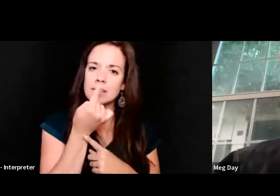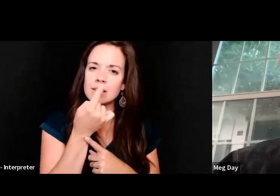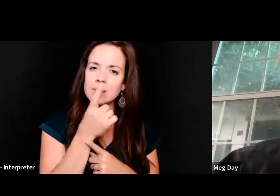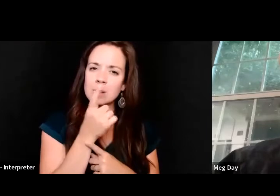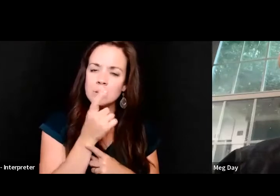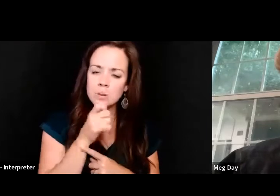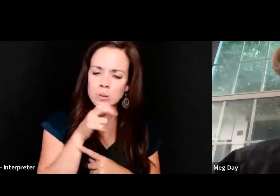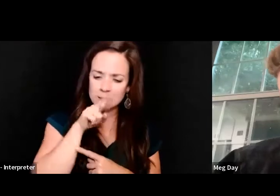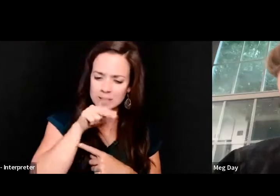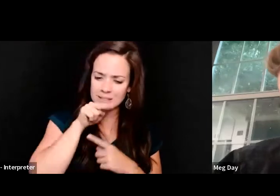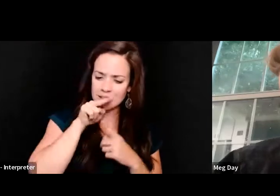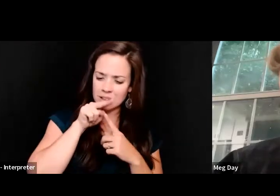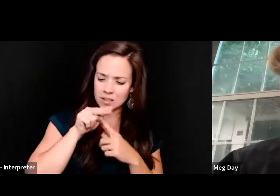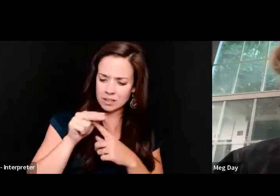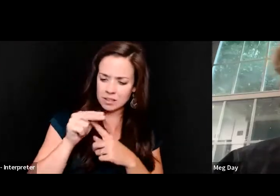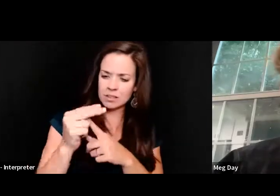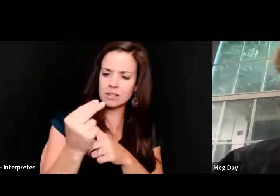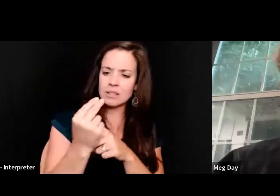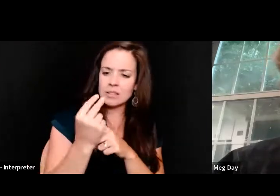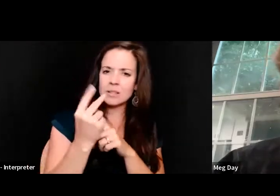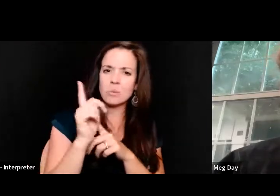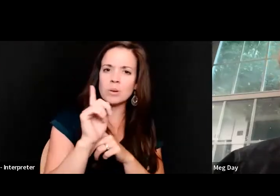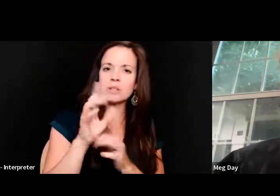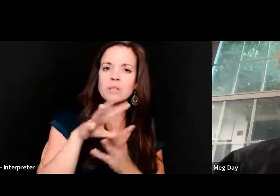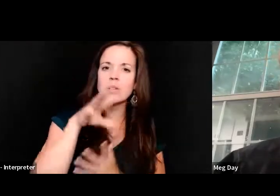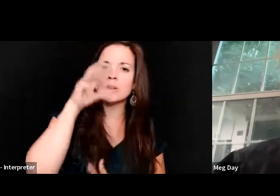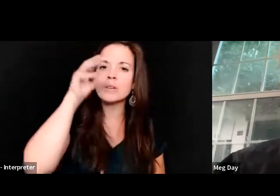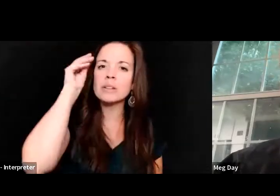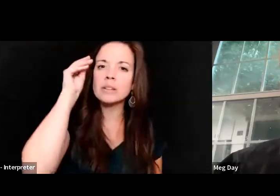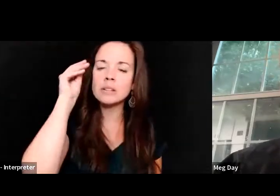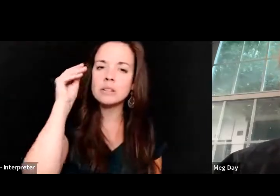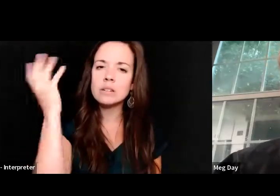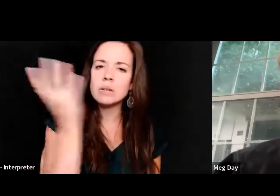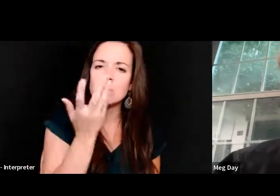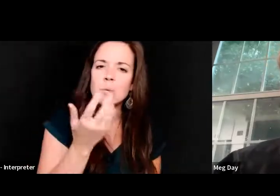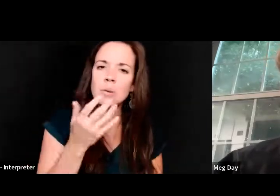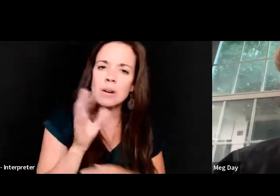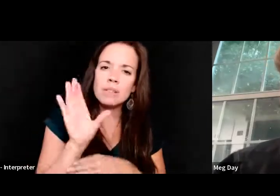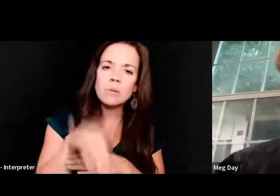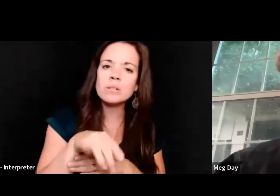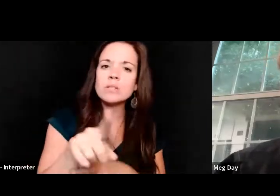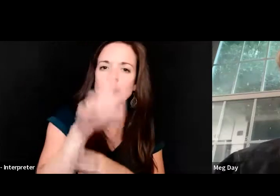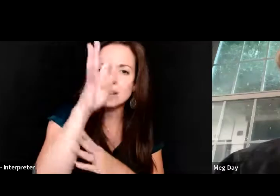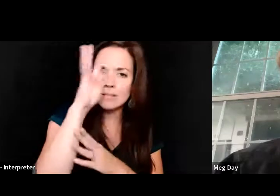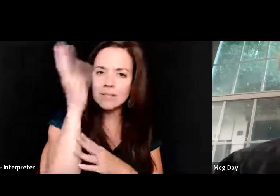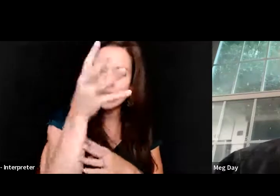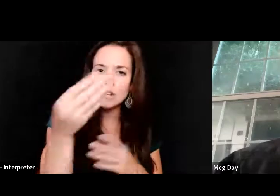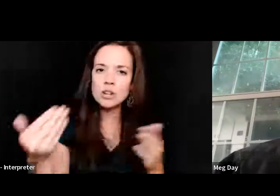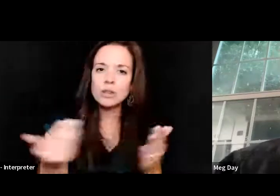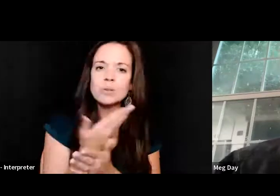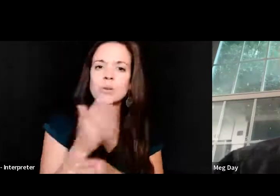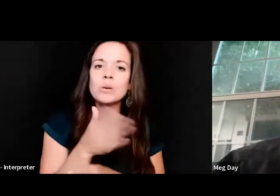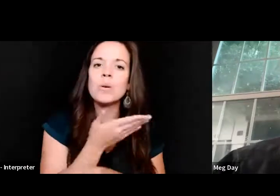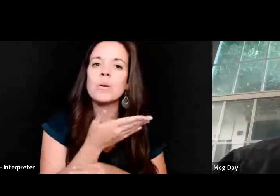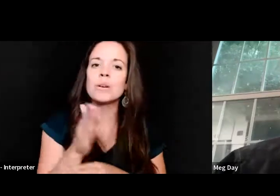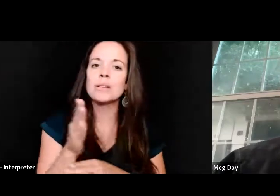this? And where did you learn it? What made you invent a new chord that made me play it like a siren for a three